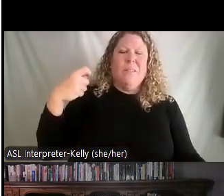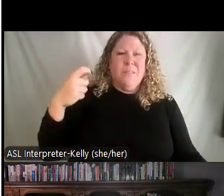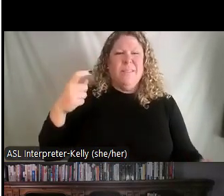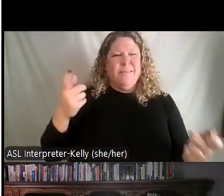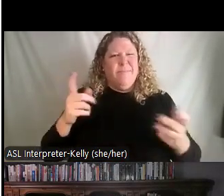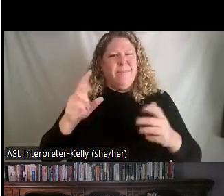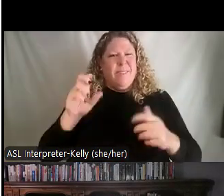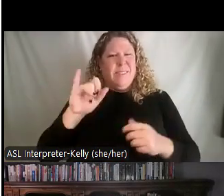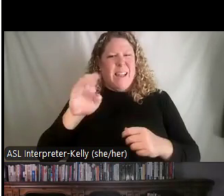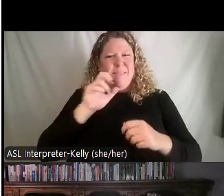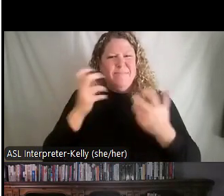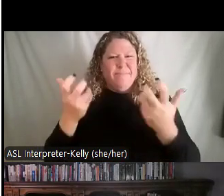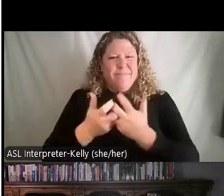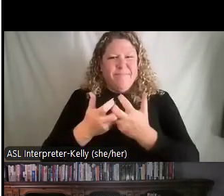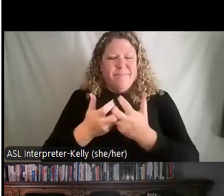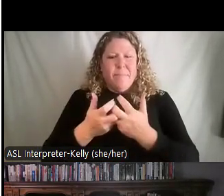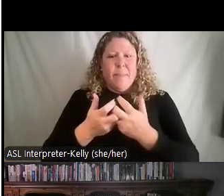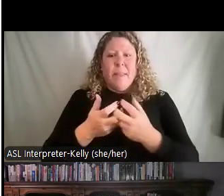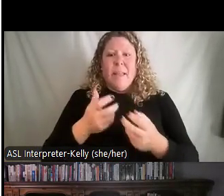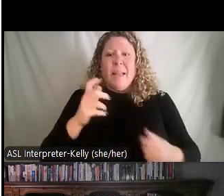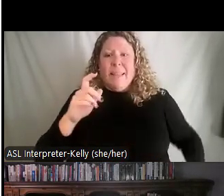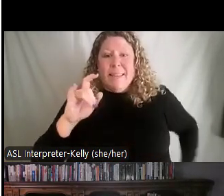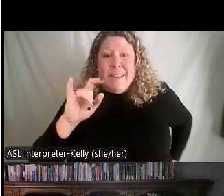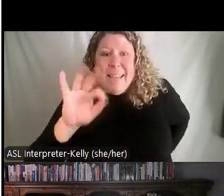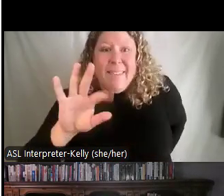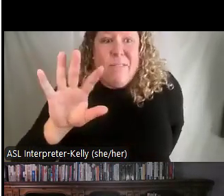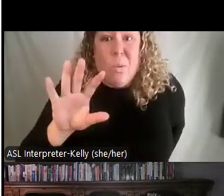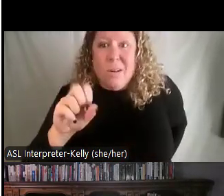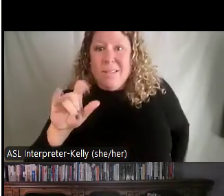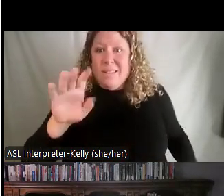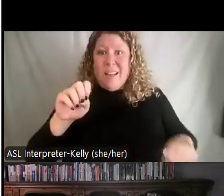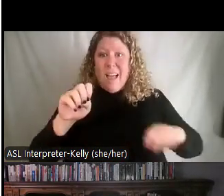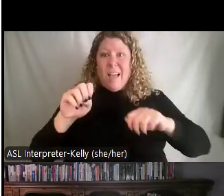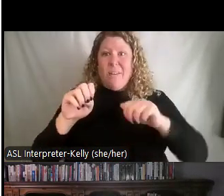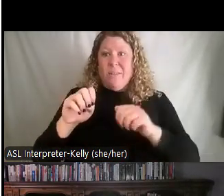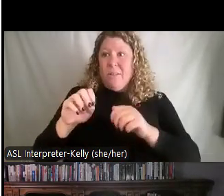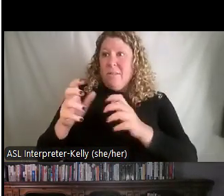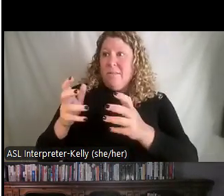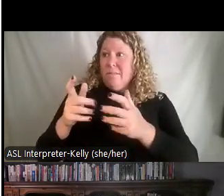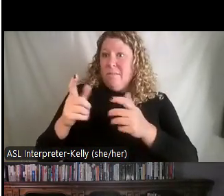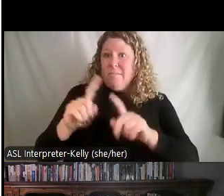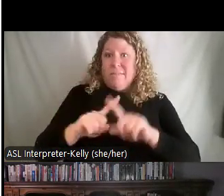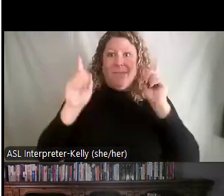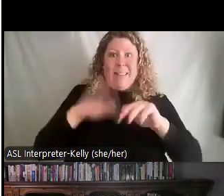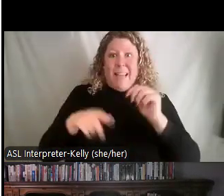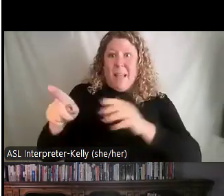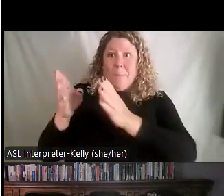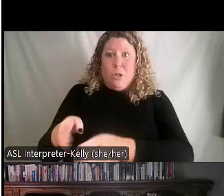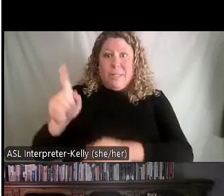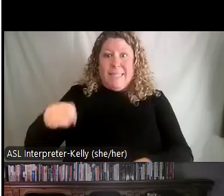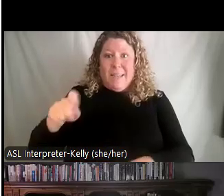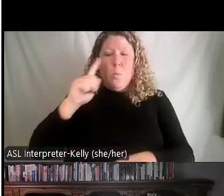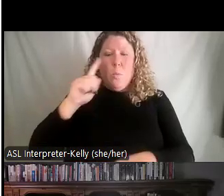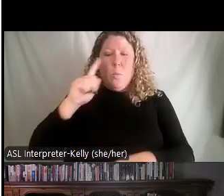you're off by, you know, two or three styles from where the individual is at, it's going to create a lot of conflict and eventually